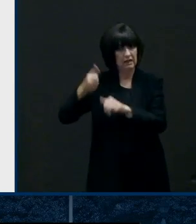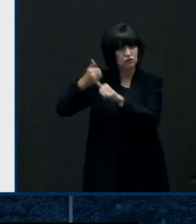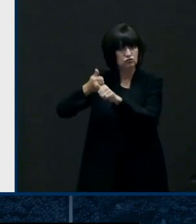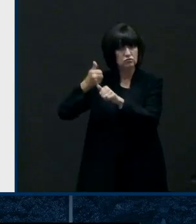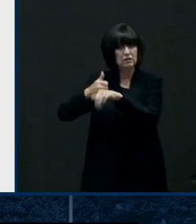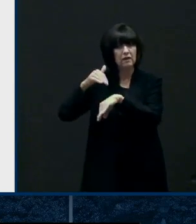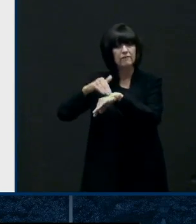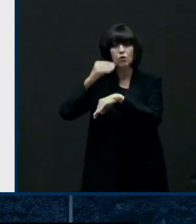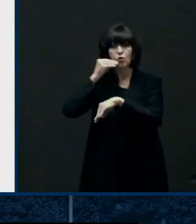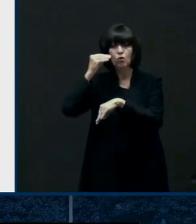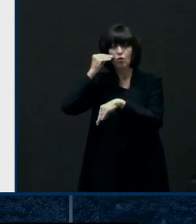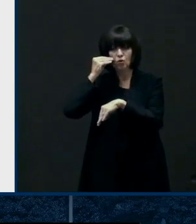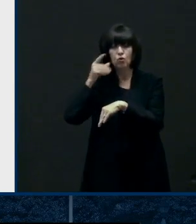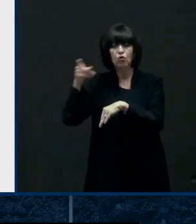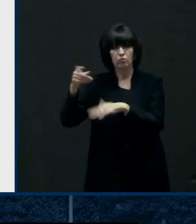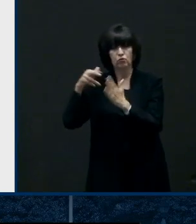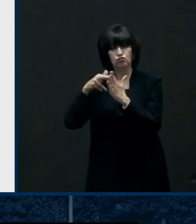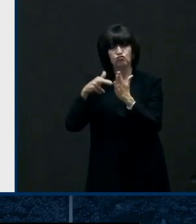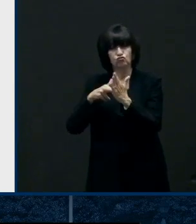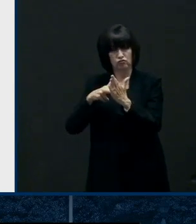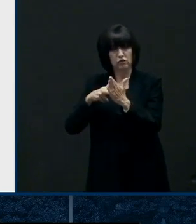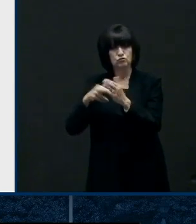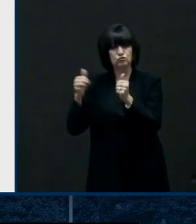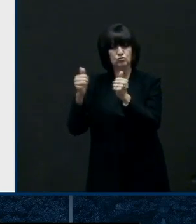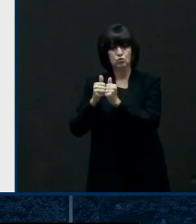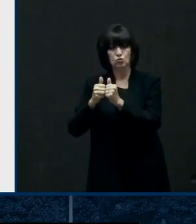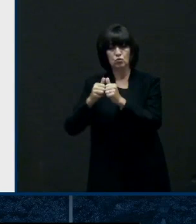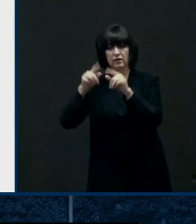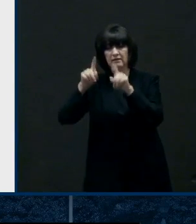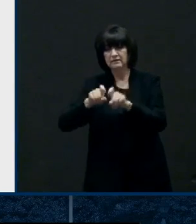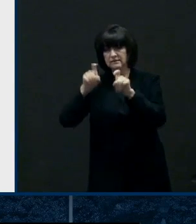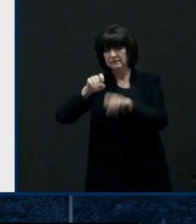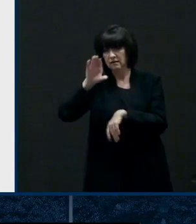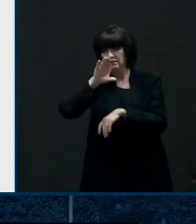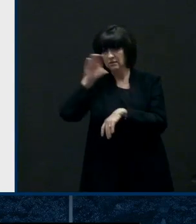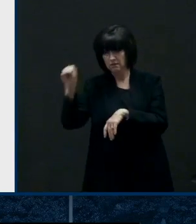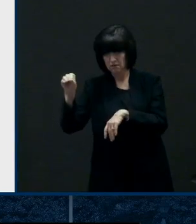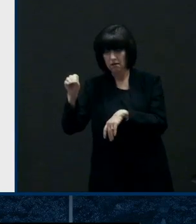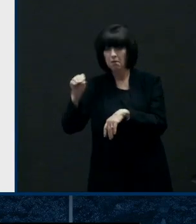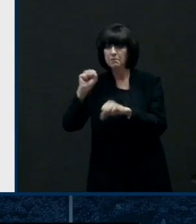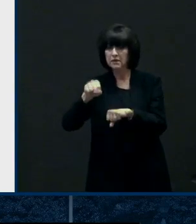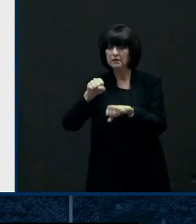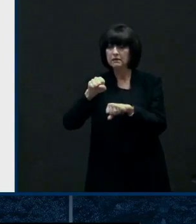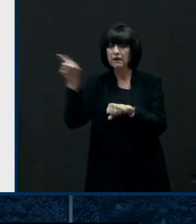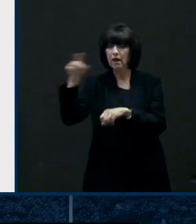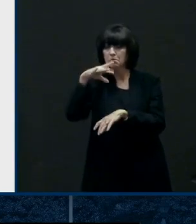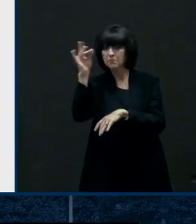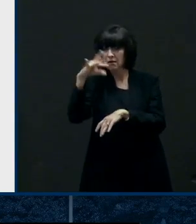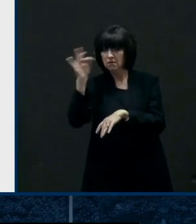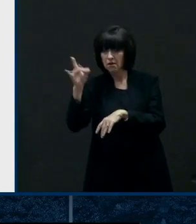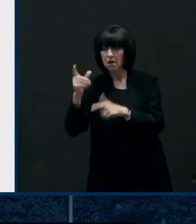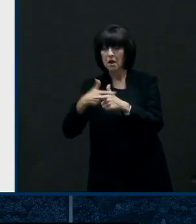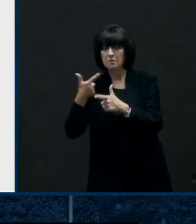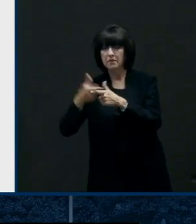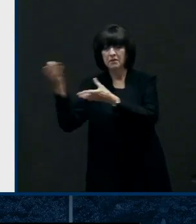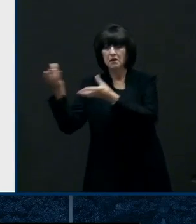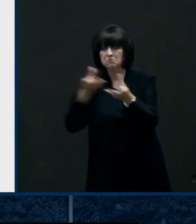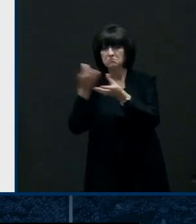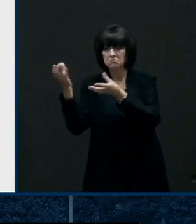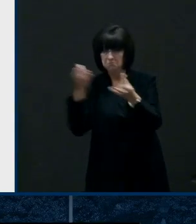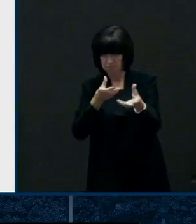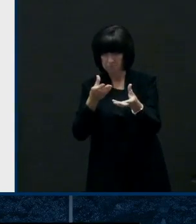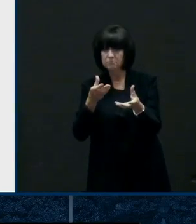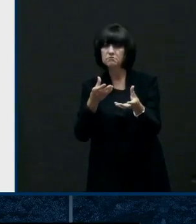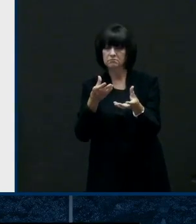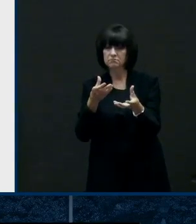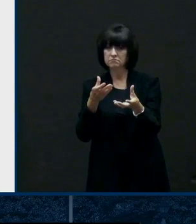home and register with the testing company we'll have those results in advance of their coming back into buildings and then